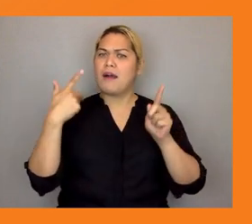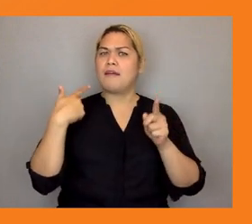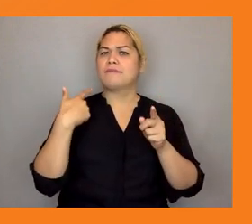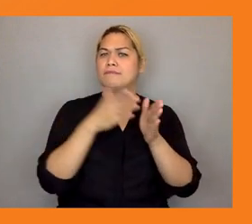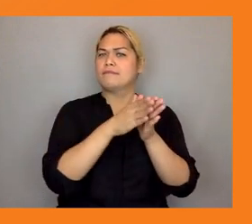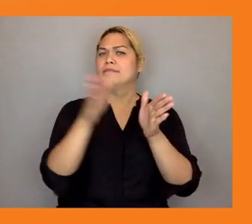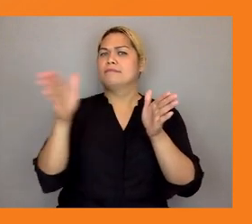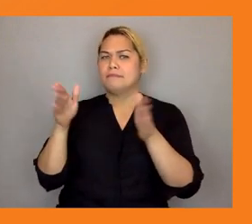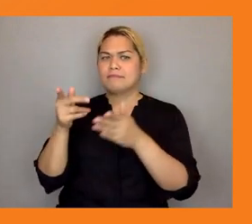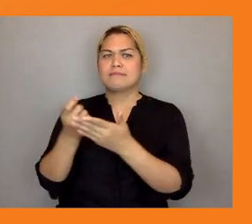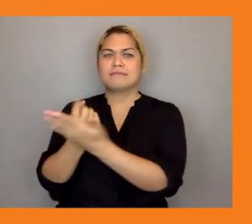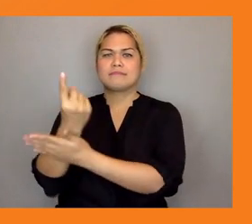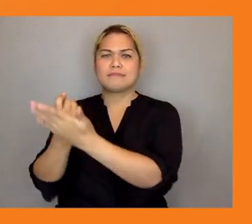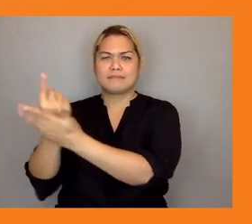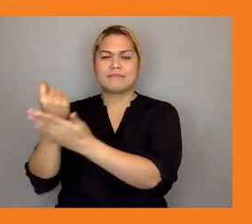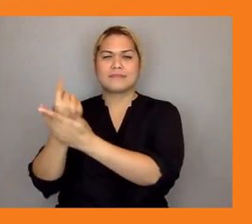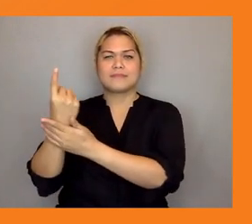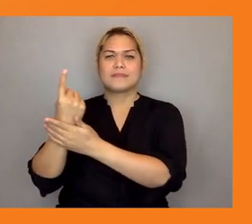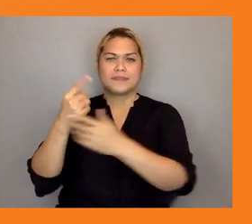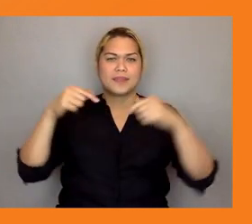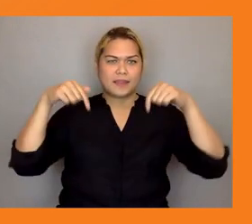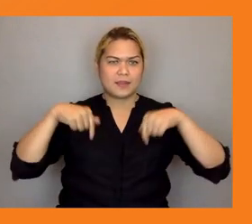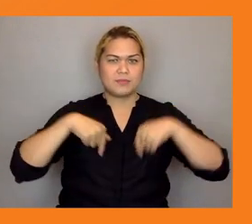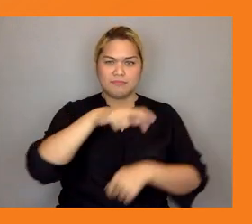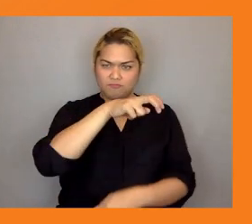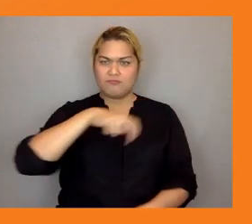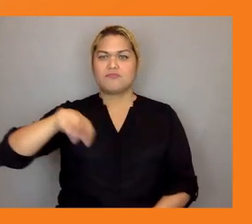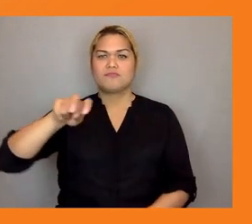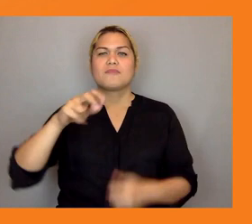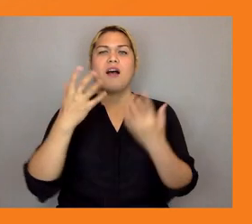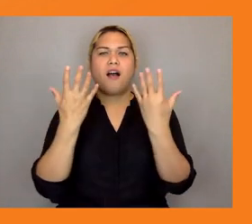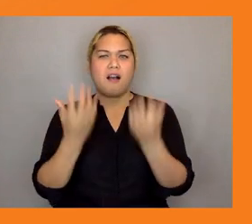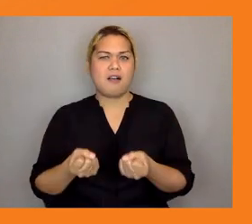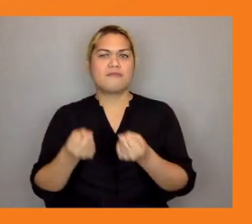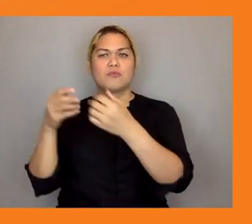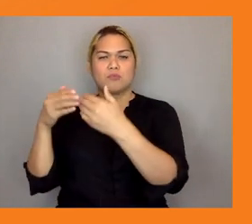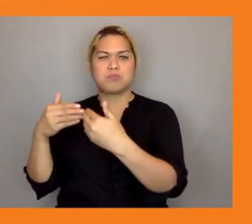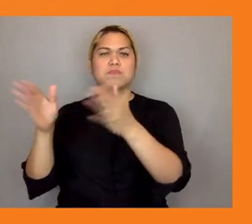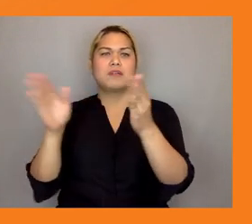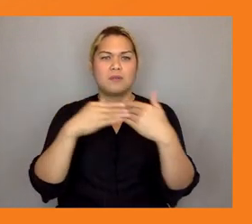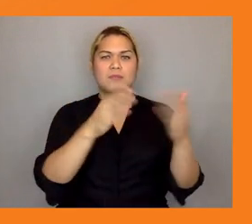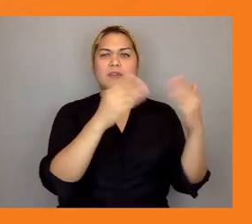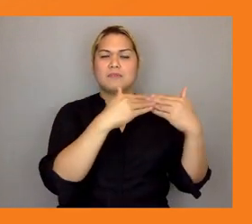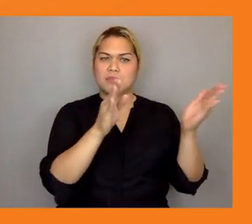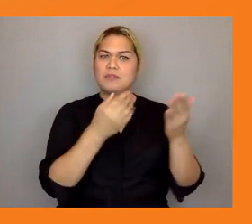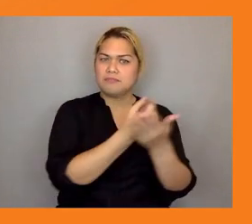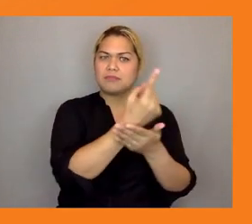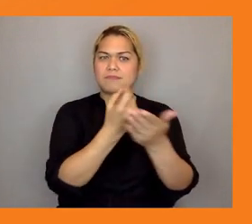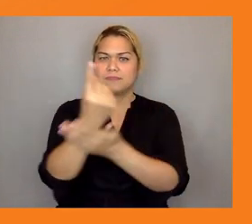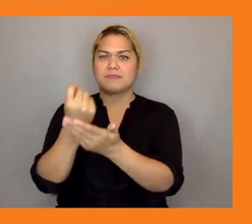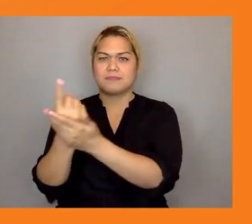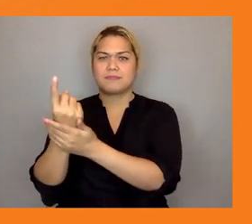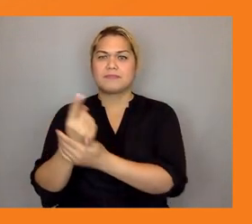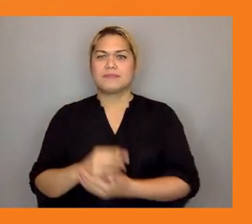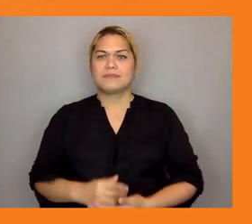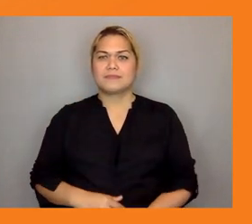economy i mean as young people and as stakeholders who need to be aware of these and actively pursue them but at the same time we need